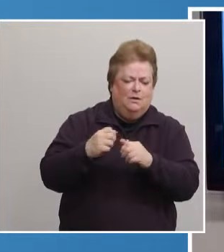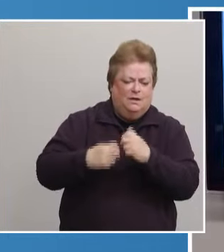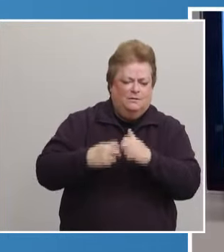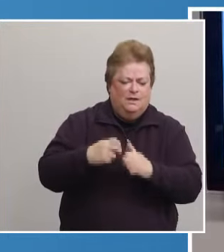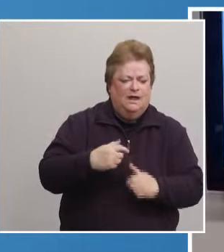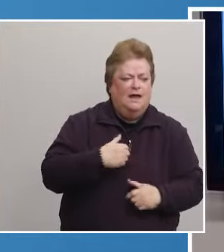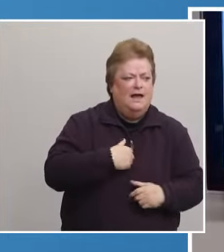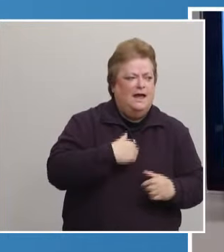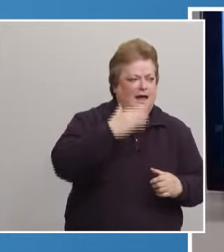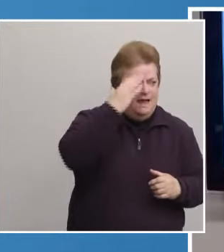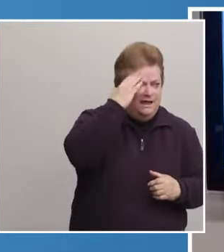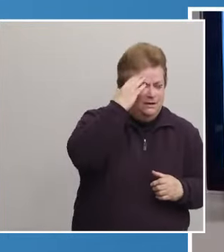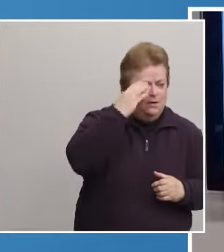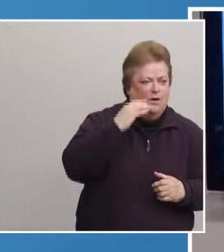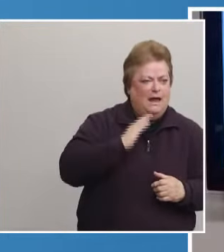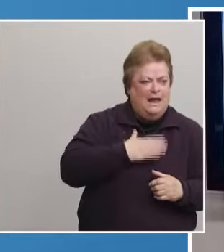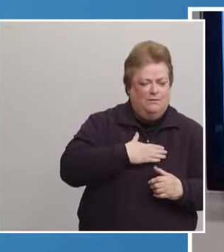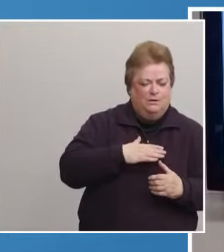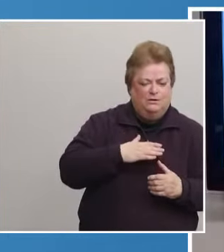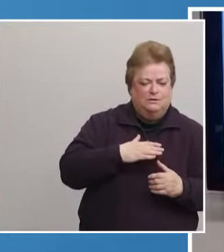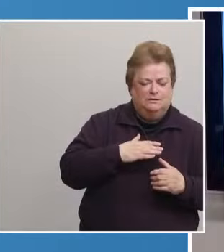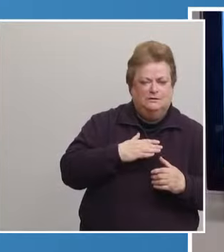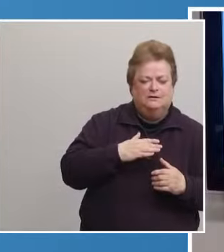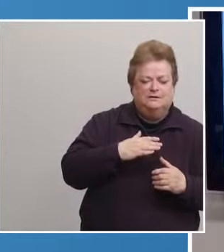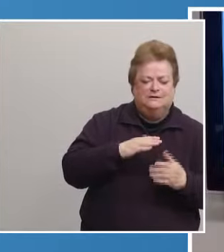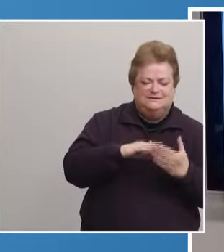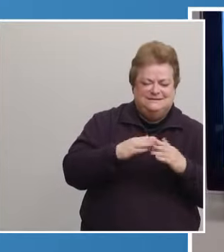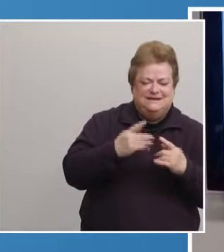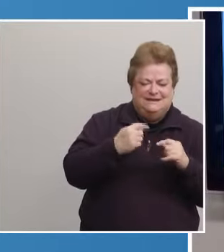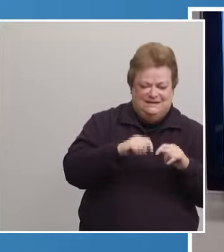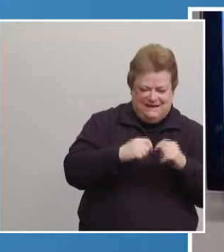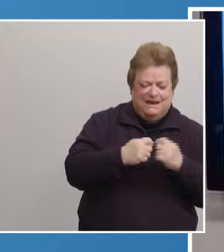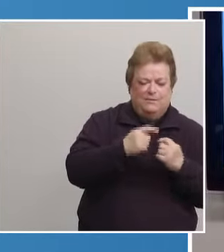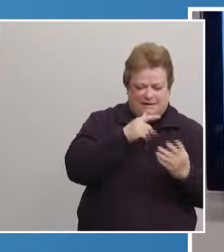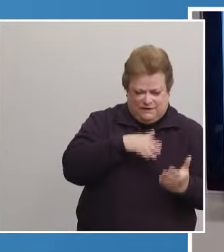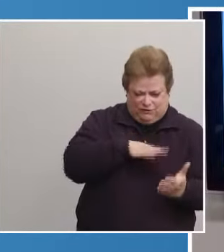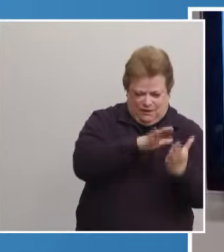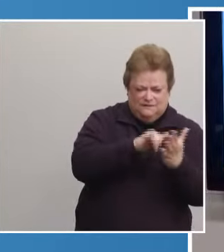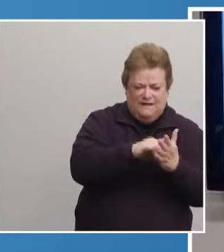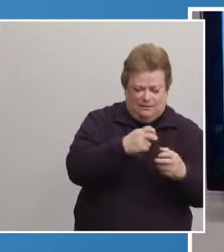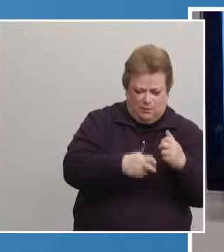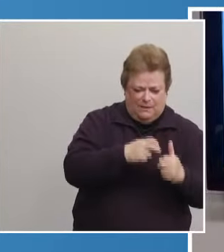city team has taken steps to address it and I'll ask director Lopez to come up and share more about the details.